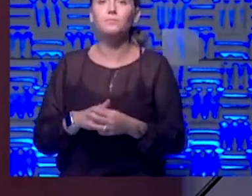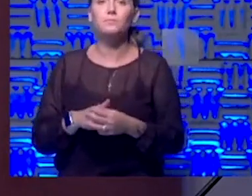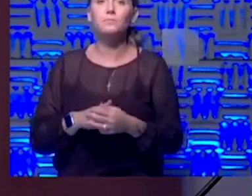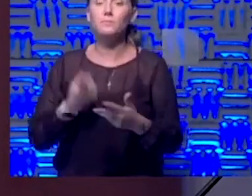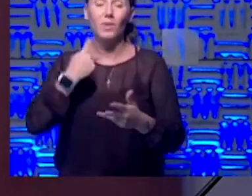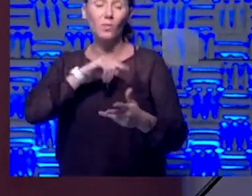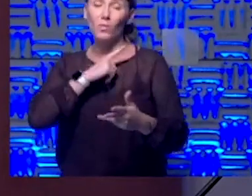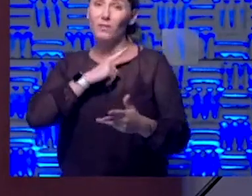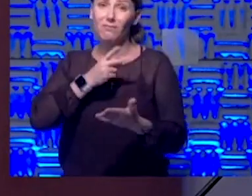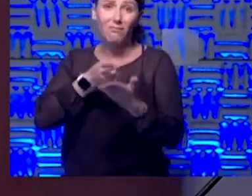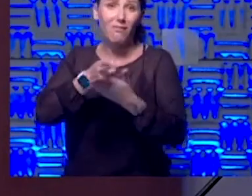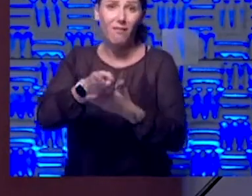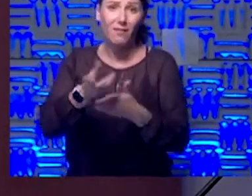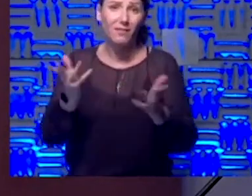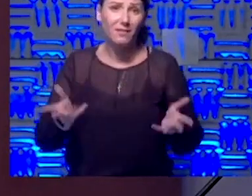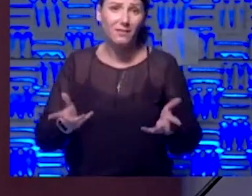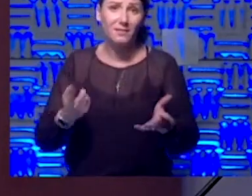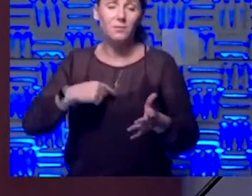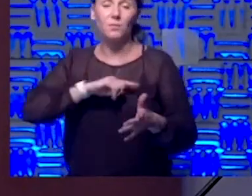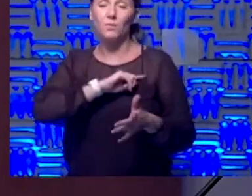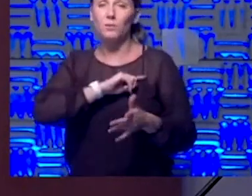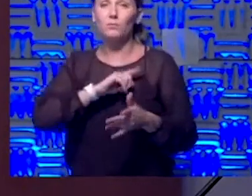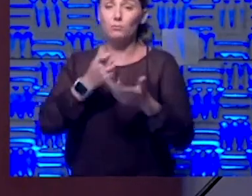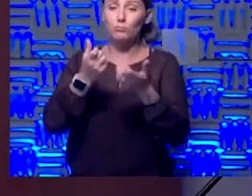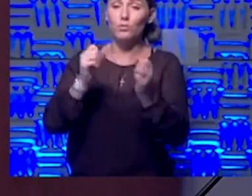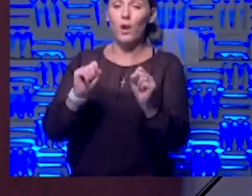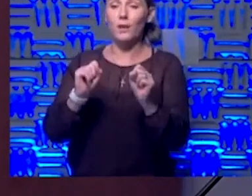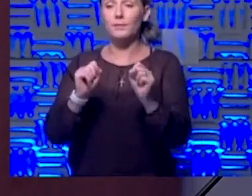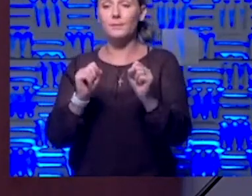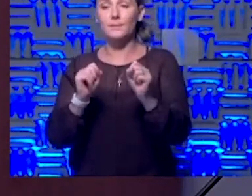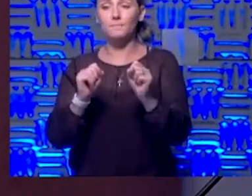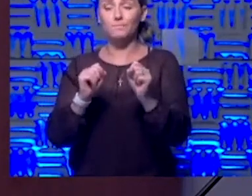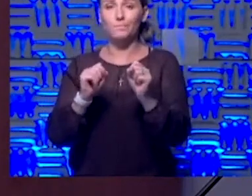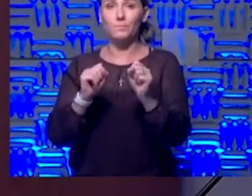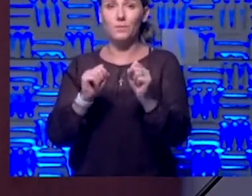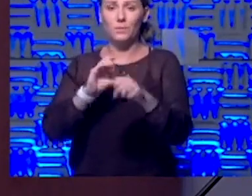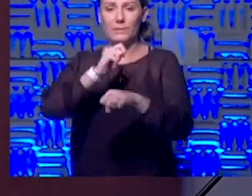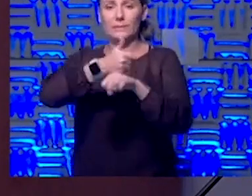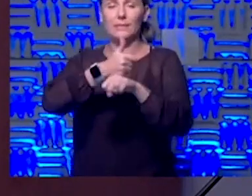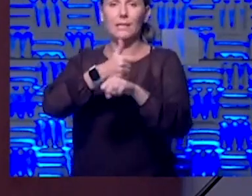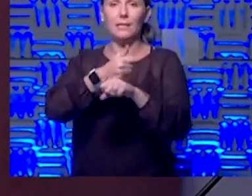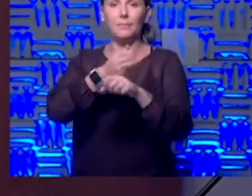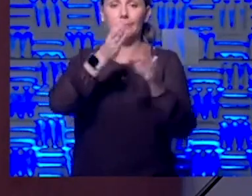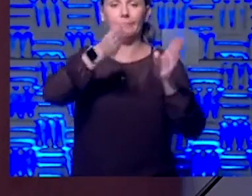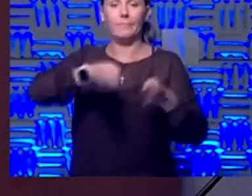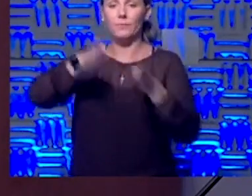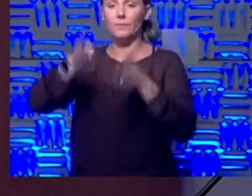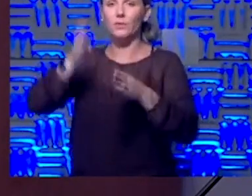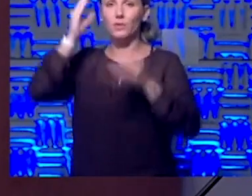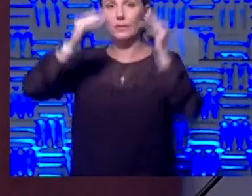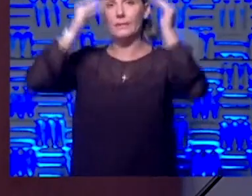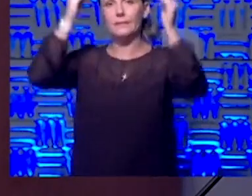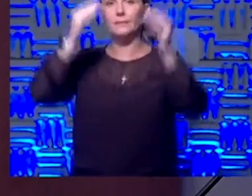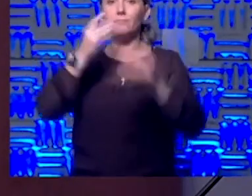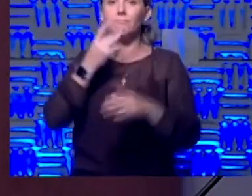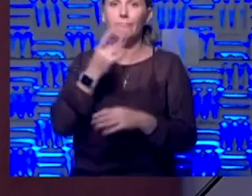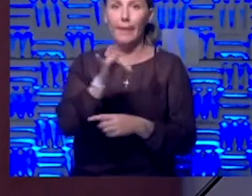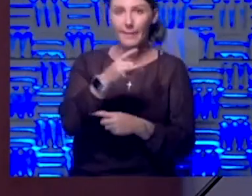we're up front. We are trying to enroll individuals that are adults 18